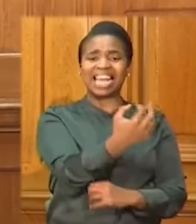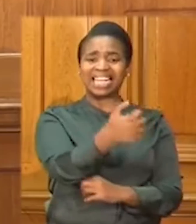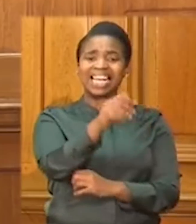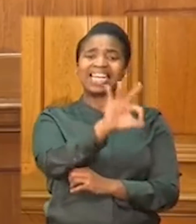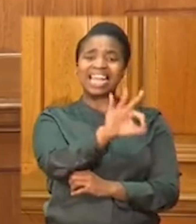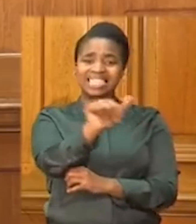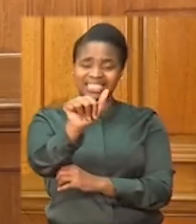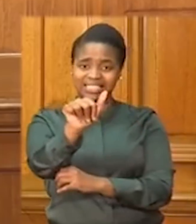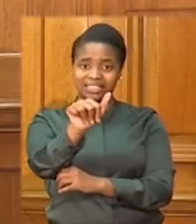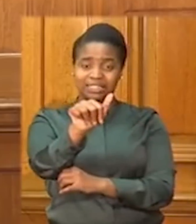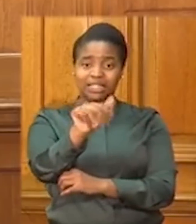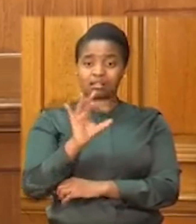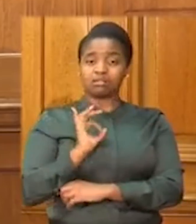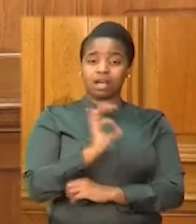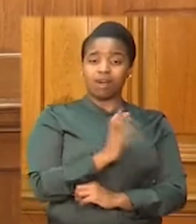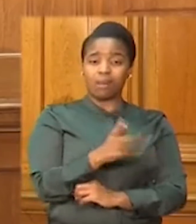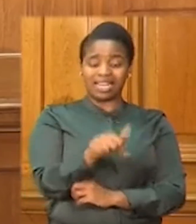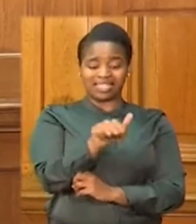600,000 workers.